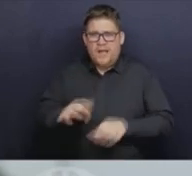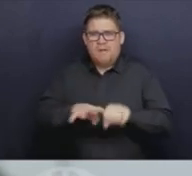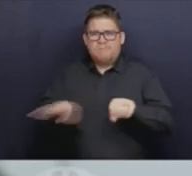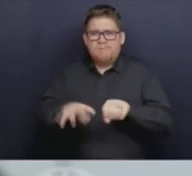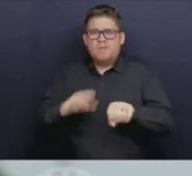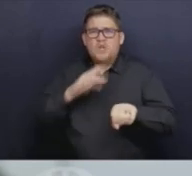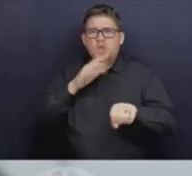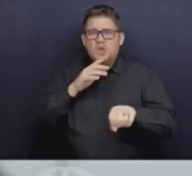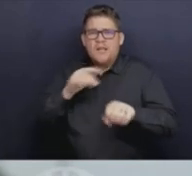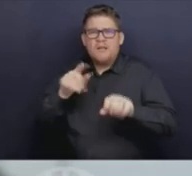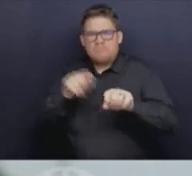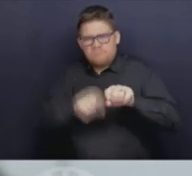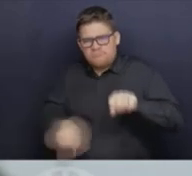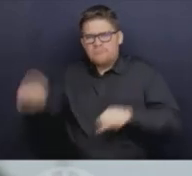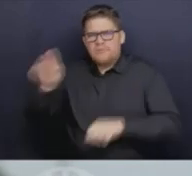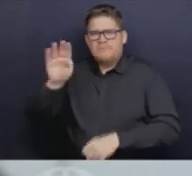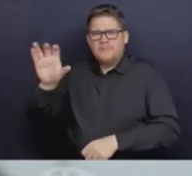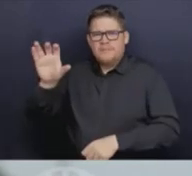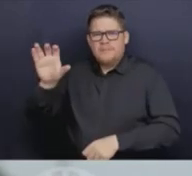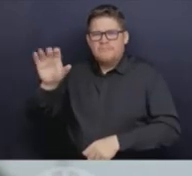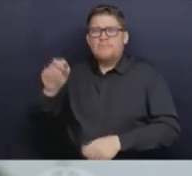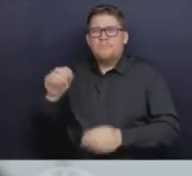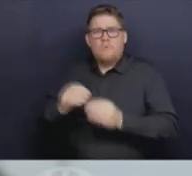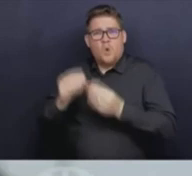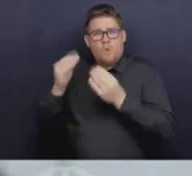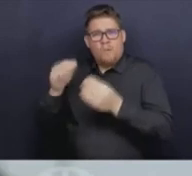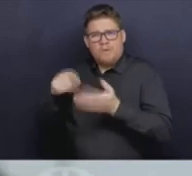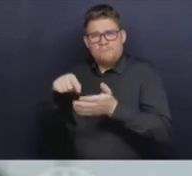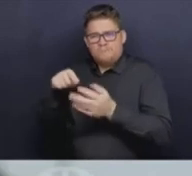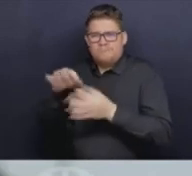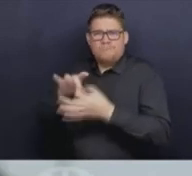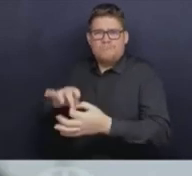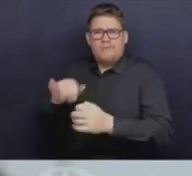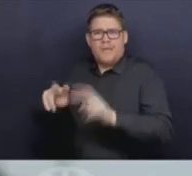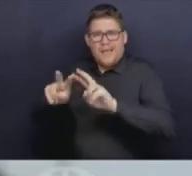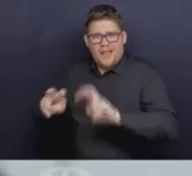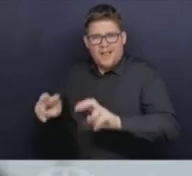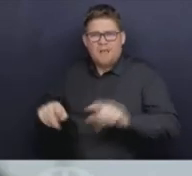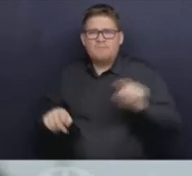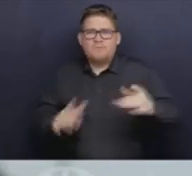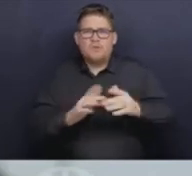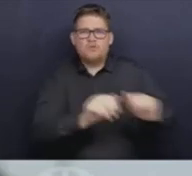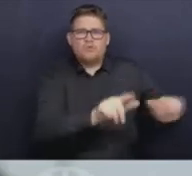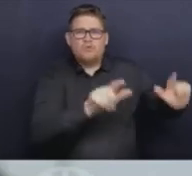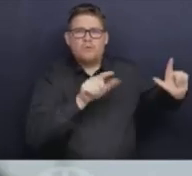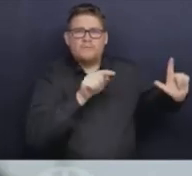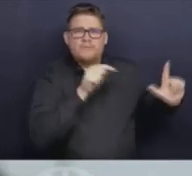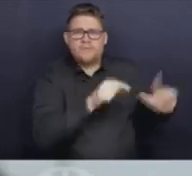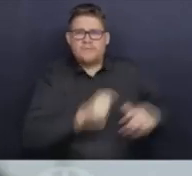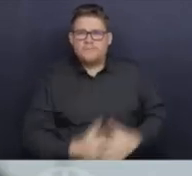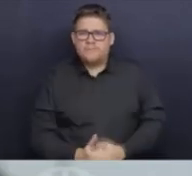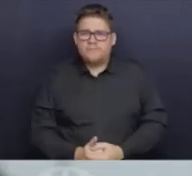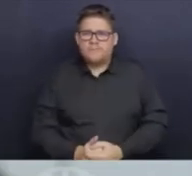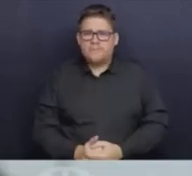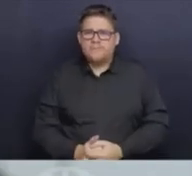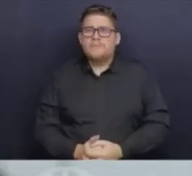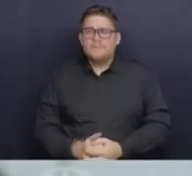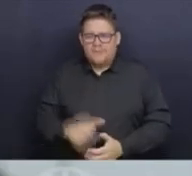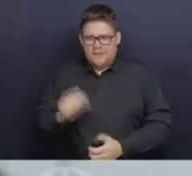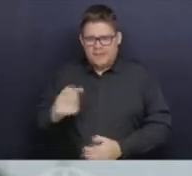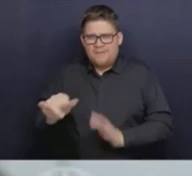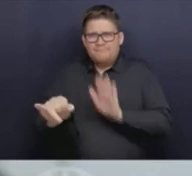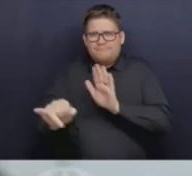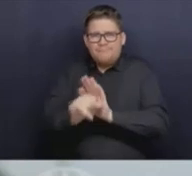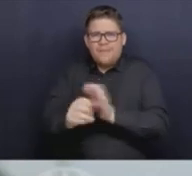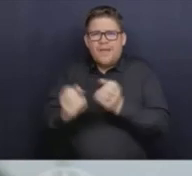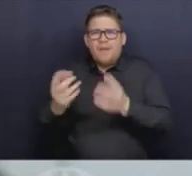dashboard of BC CDC to help us understand, regardless of who's being tested, how much virus is out there. And not only